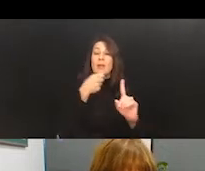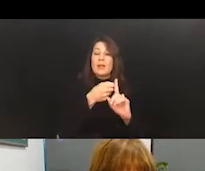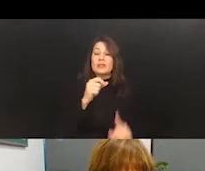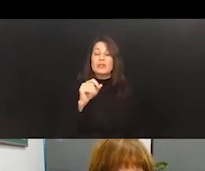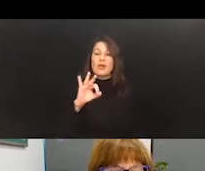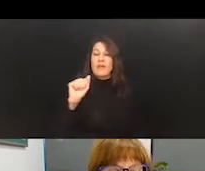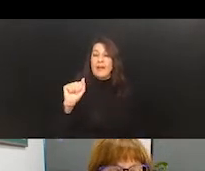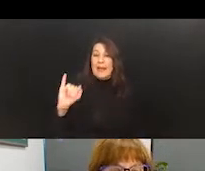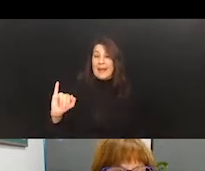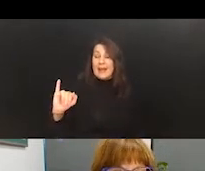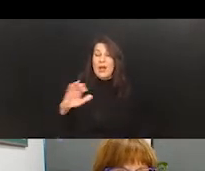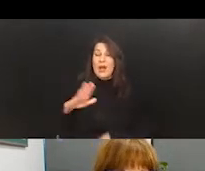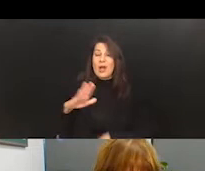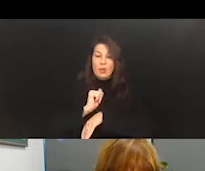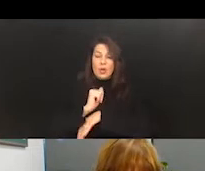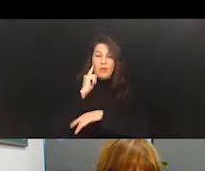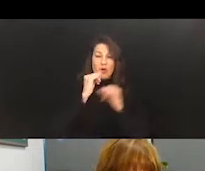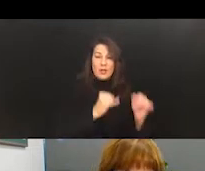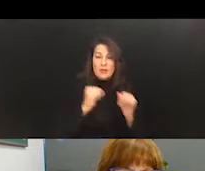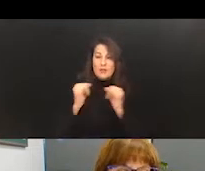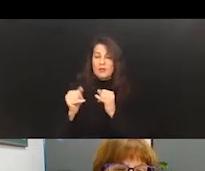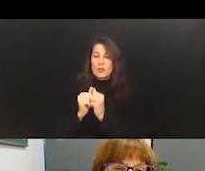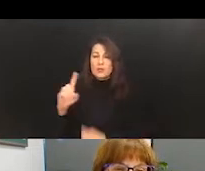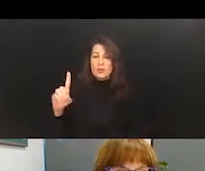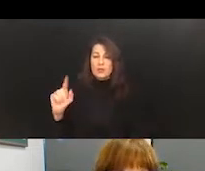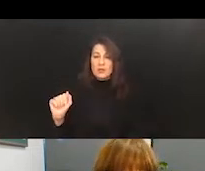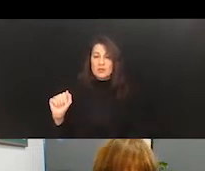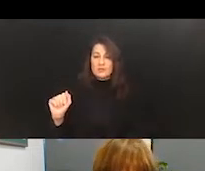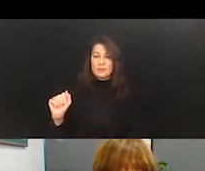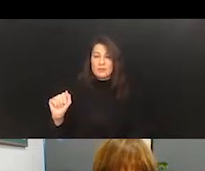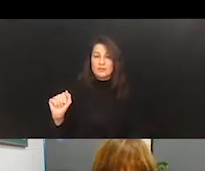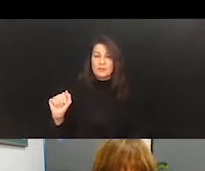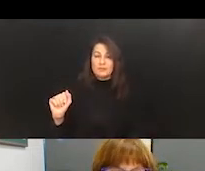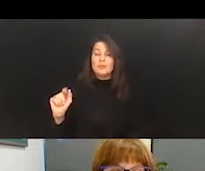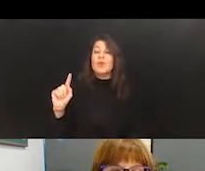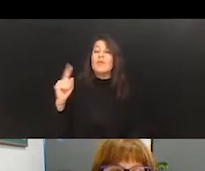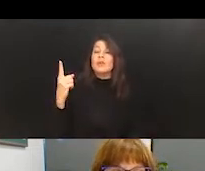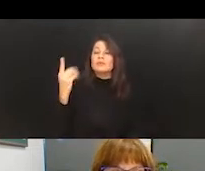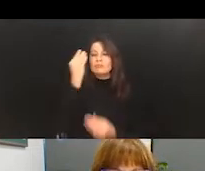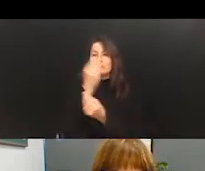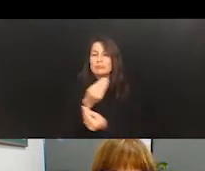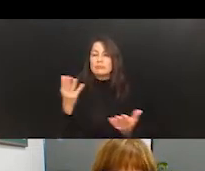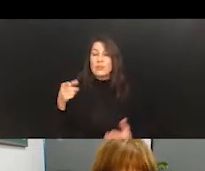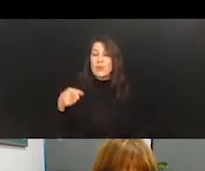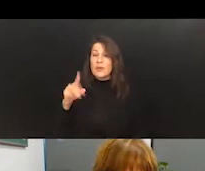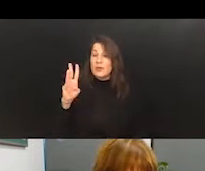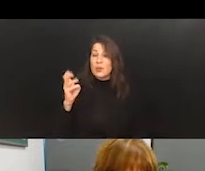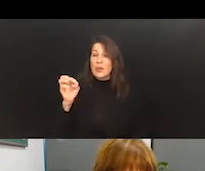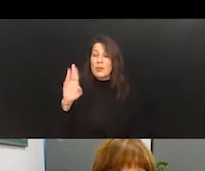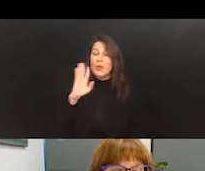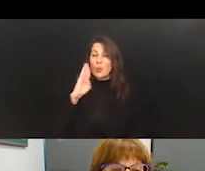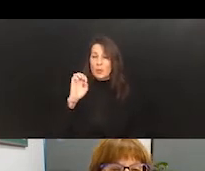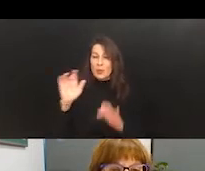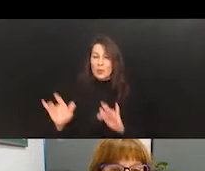on employment for individuals with disabilities. First, some housekeeping items. This webinar is being recorded.